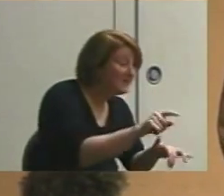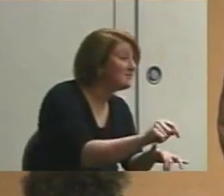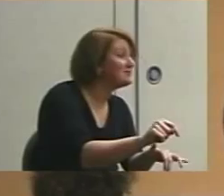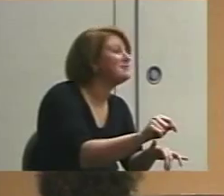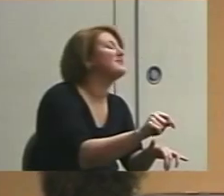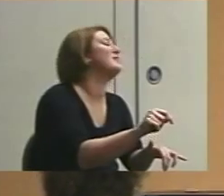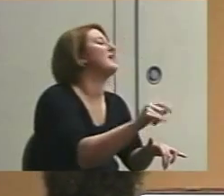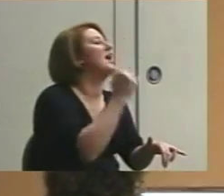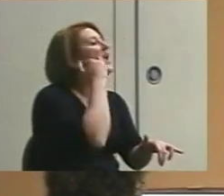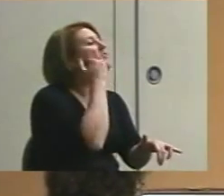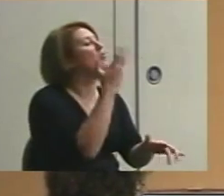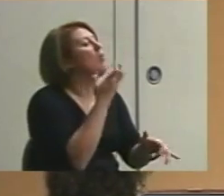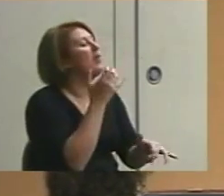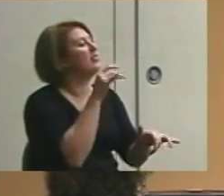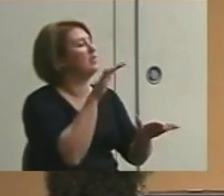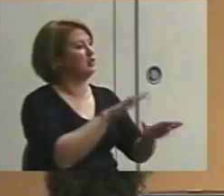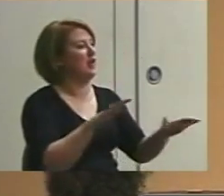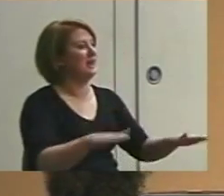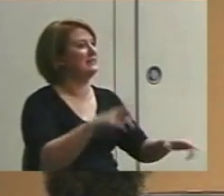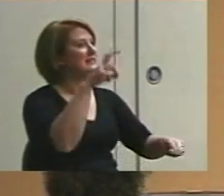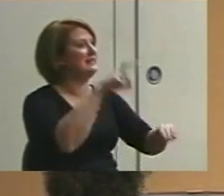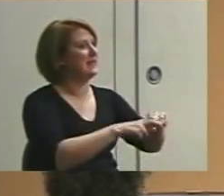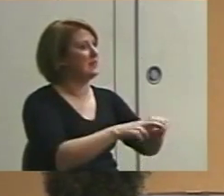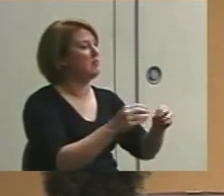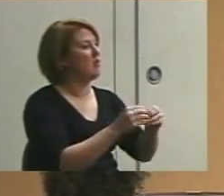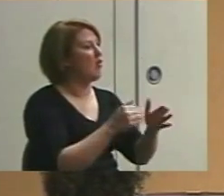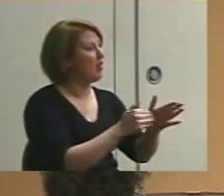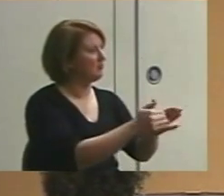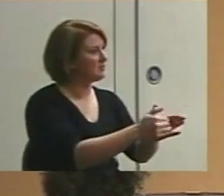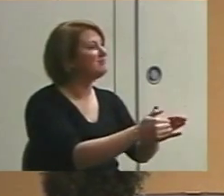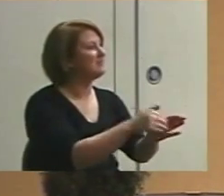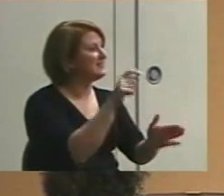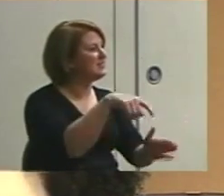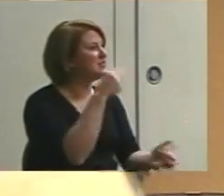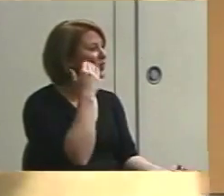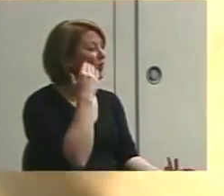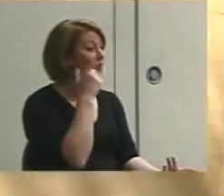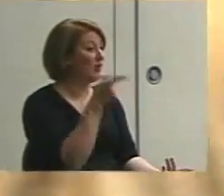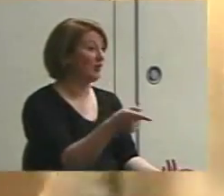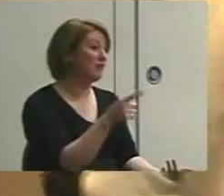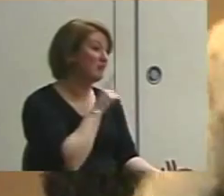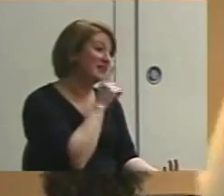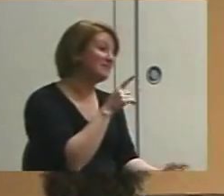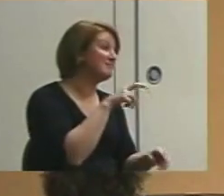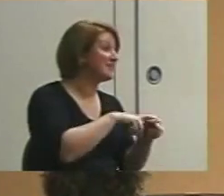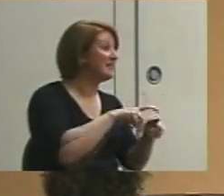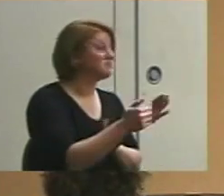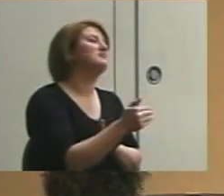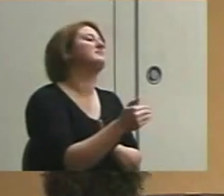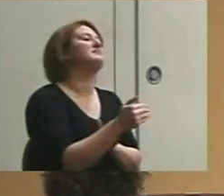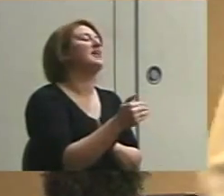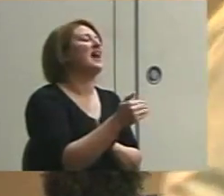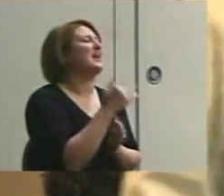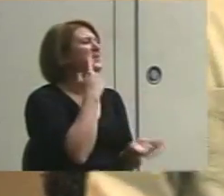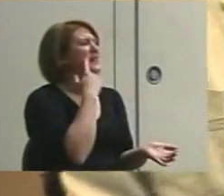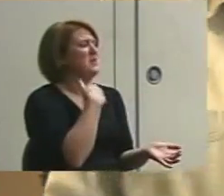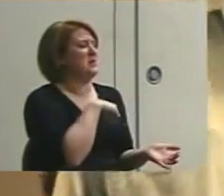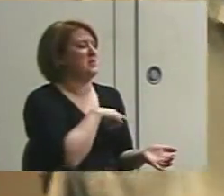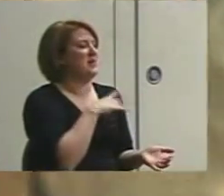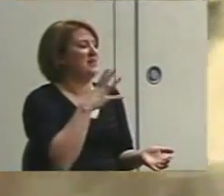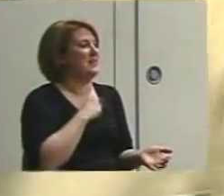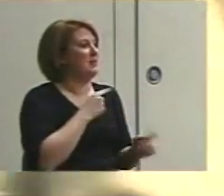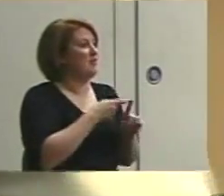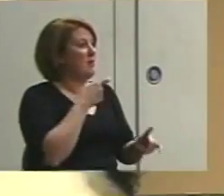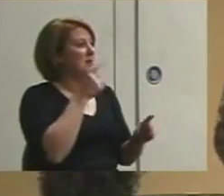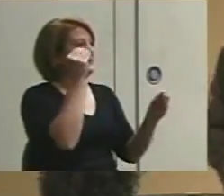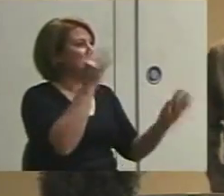to sit down more often, you need to know, are they sitting down more often? And I don't think we would ever accept it from a